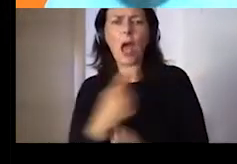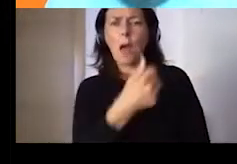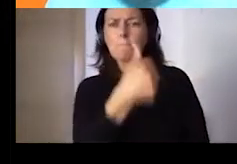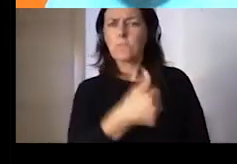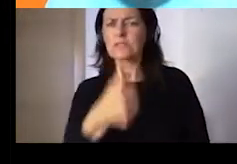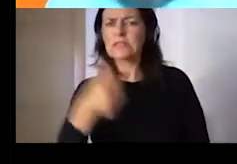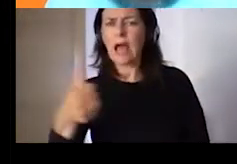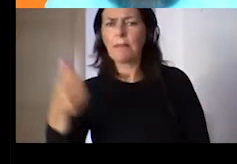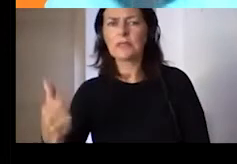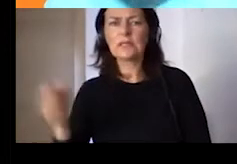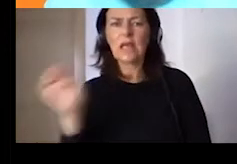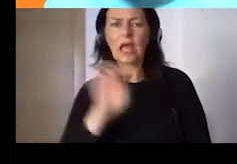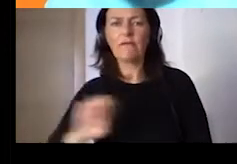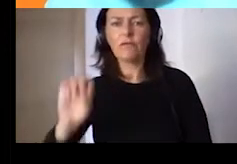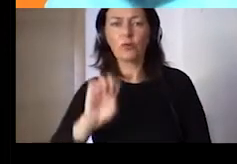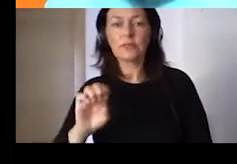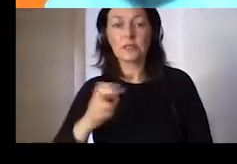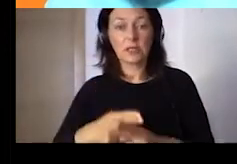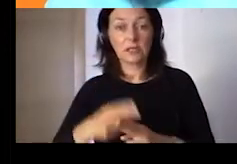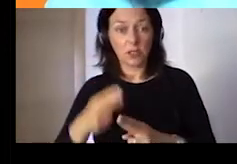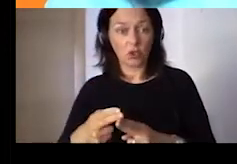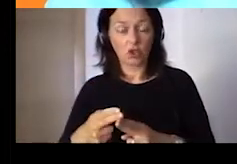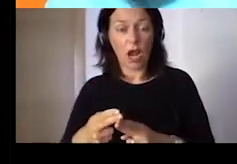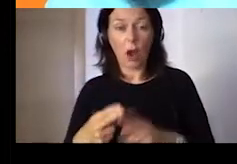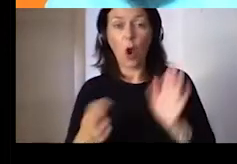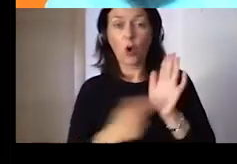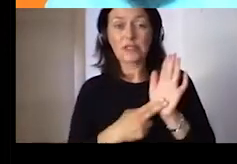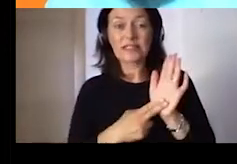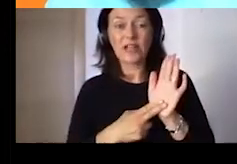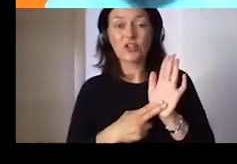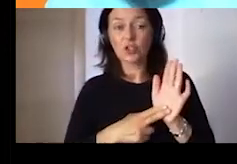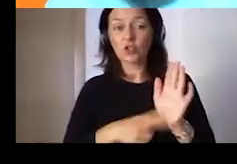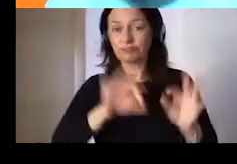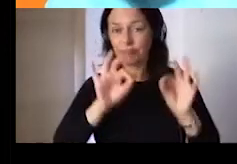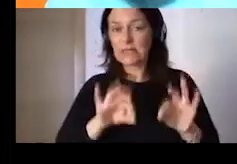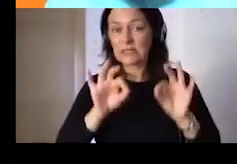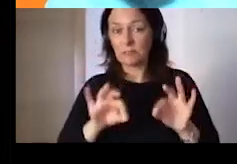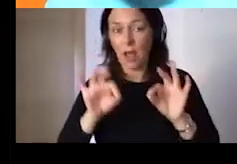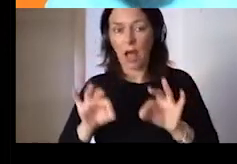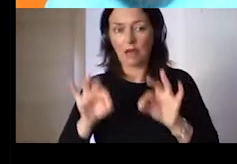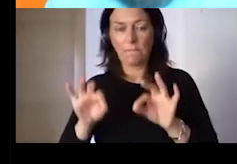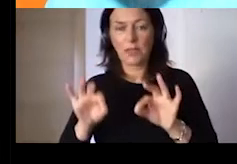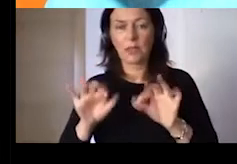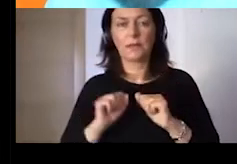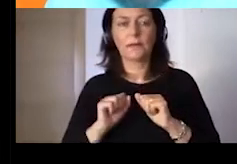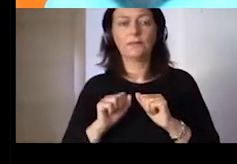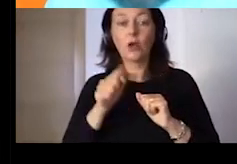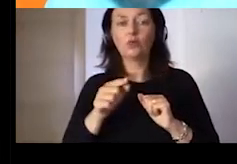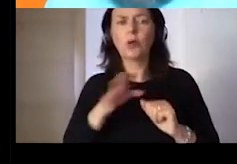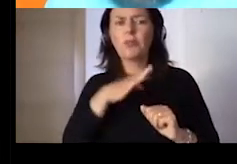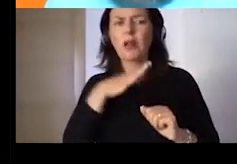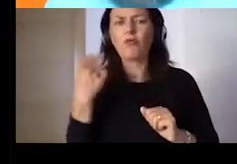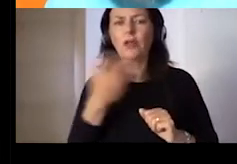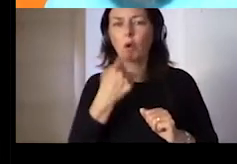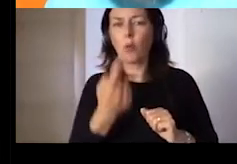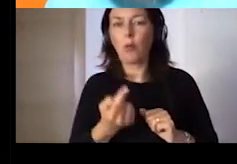hear, speak a lot when I present in Italy about the